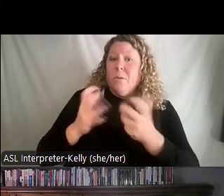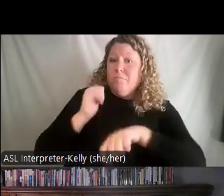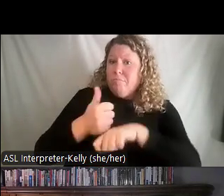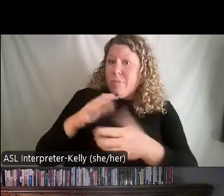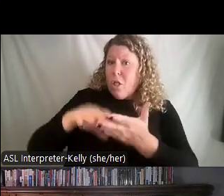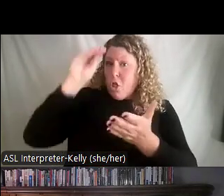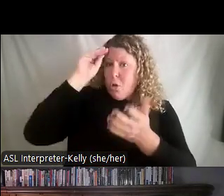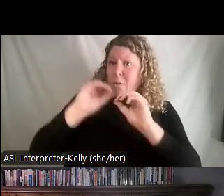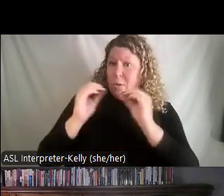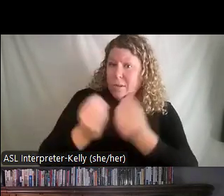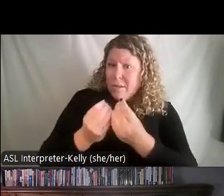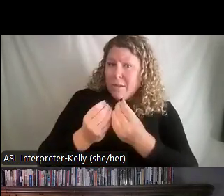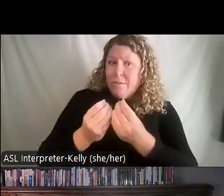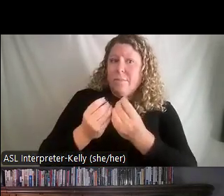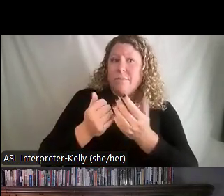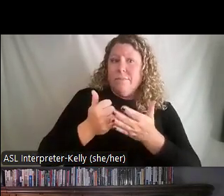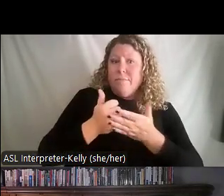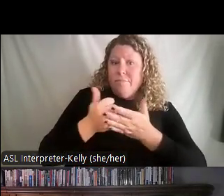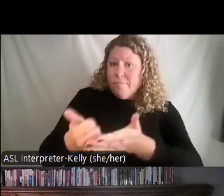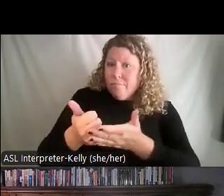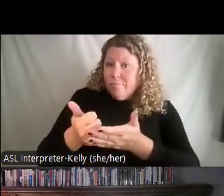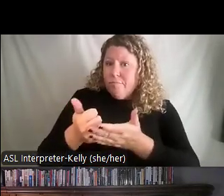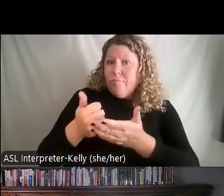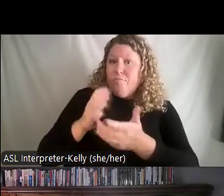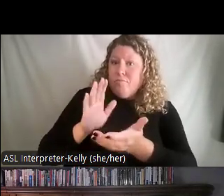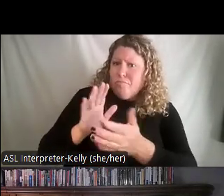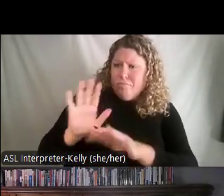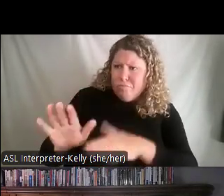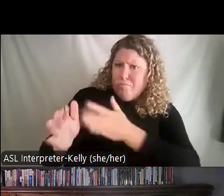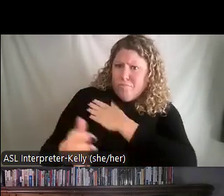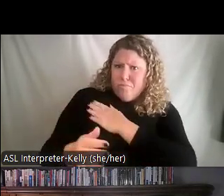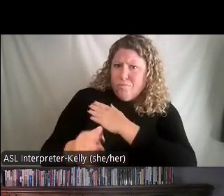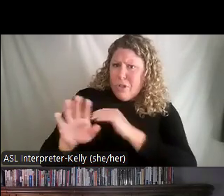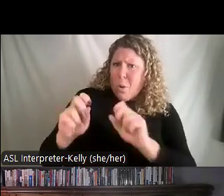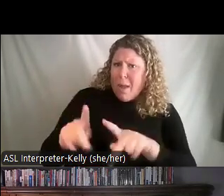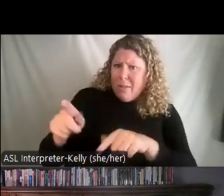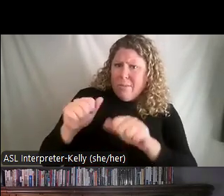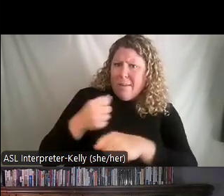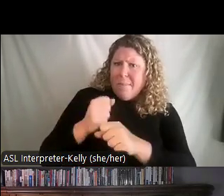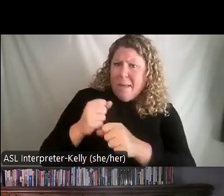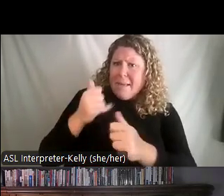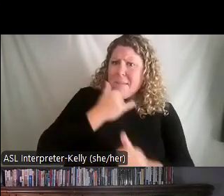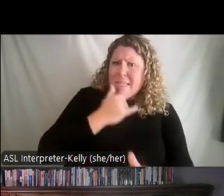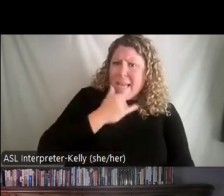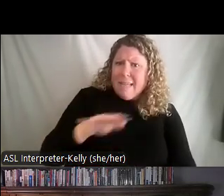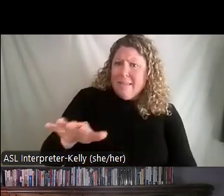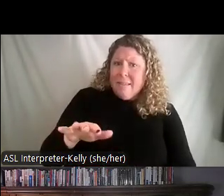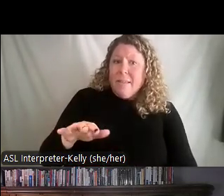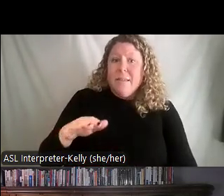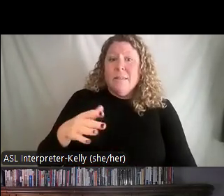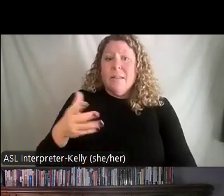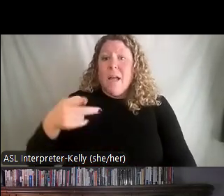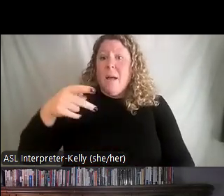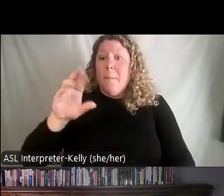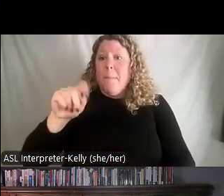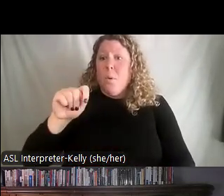to help them and give them the assurance that it's okay to make mistakes, and that's huge. I know one of the things that we do at the Port of Seattle is